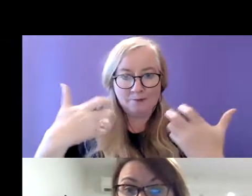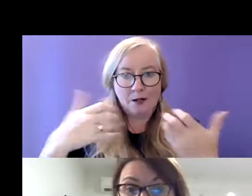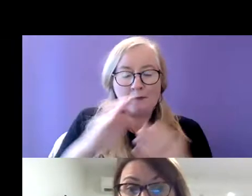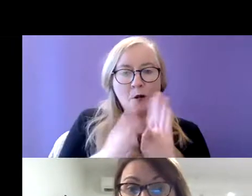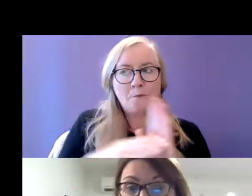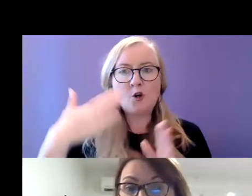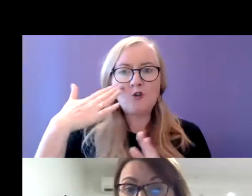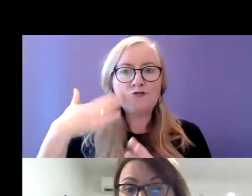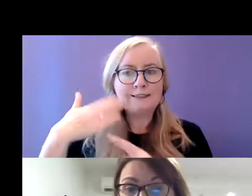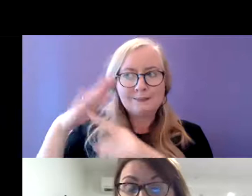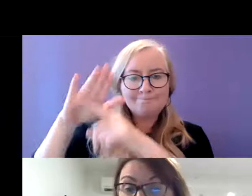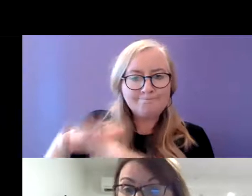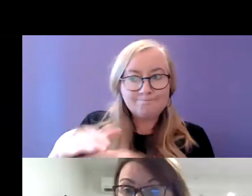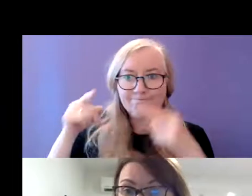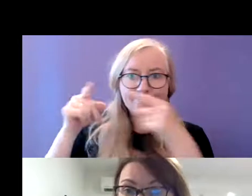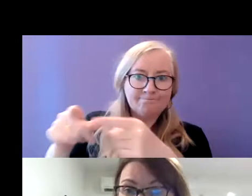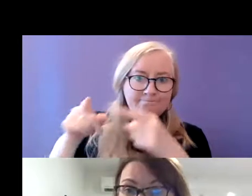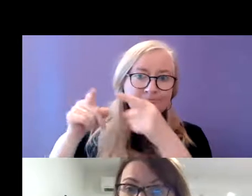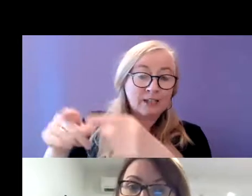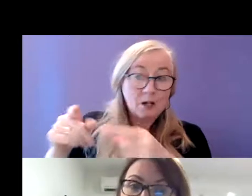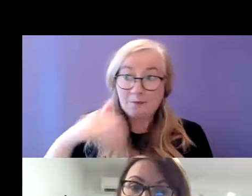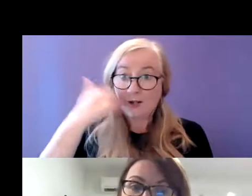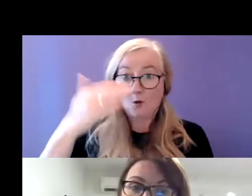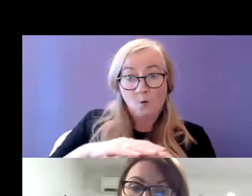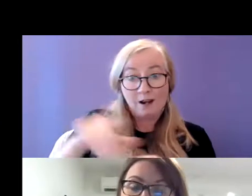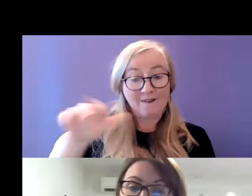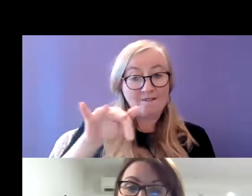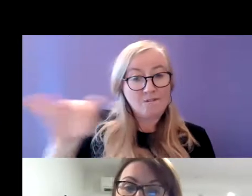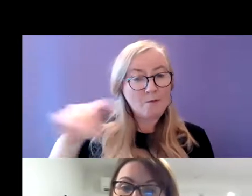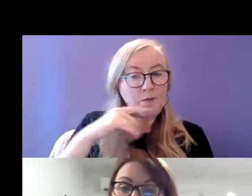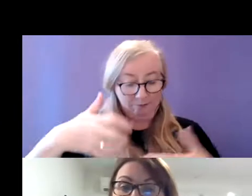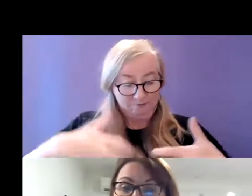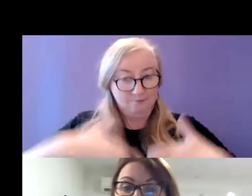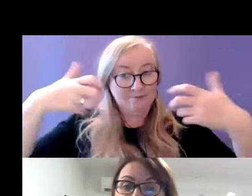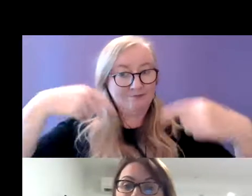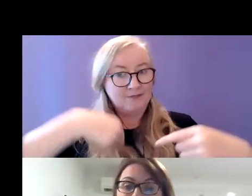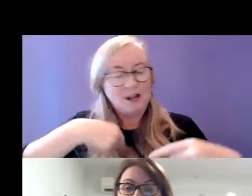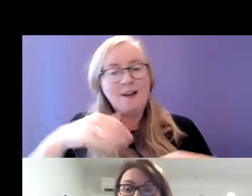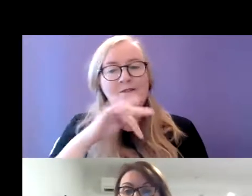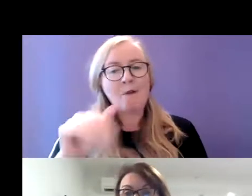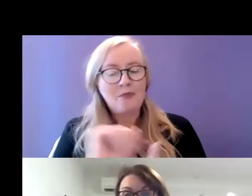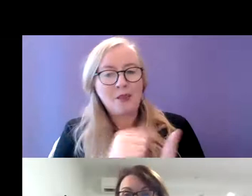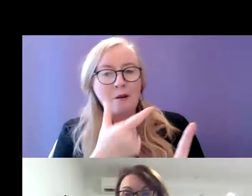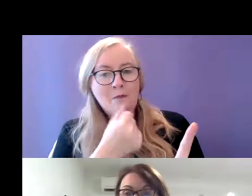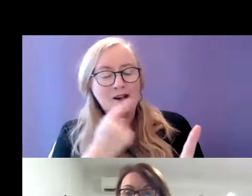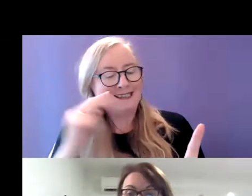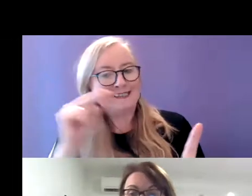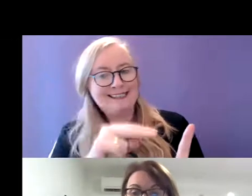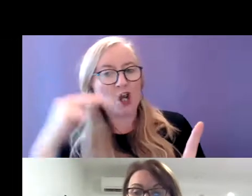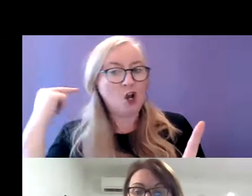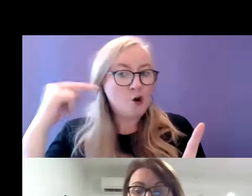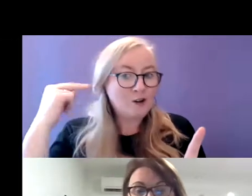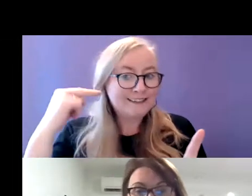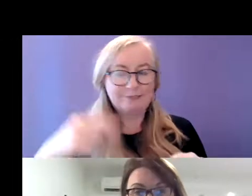in nature. They were harassed based on nationality, but the anger may have originated from their boy being seen as noisy and